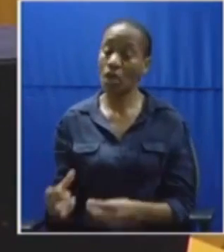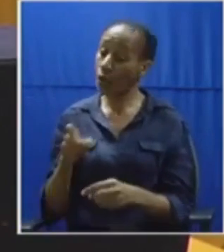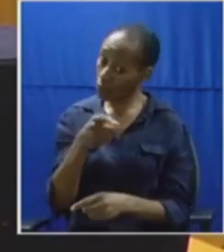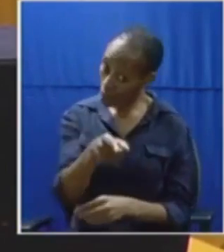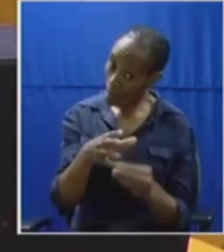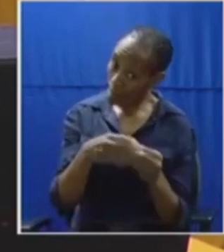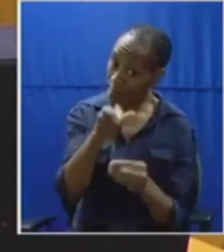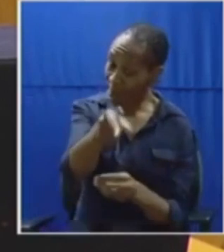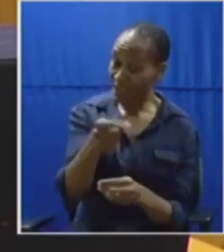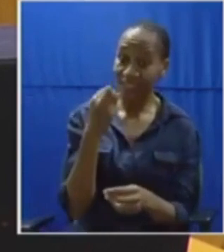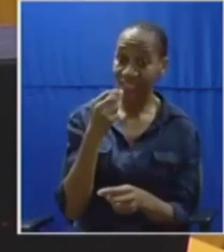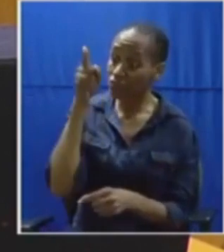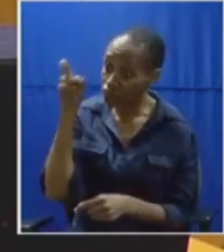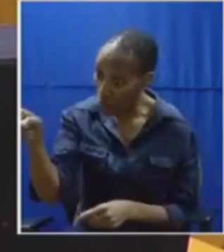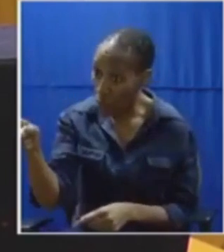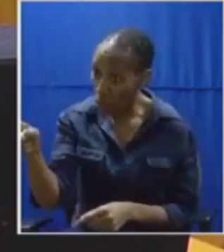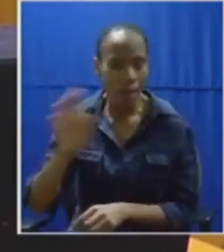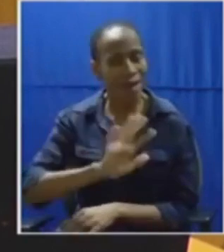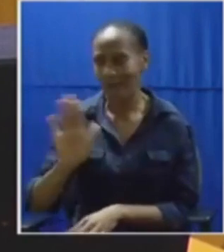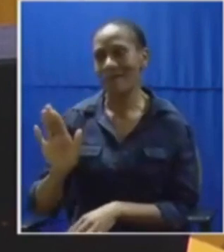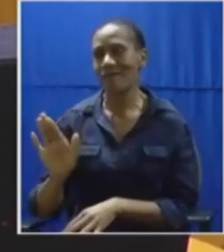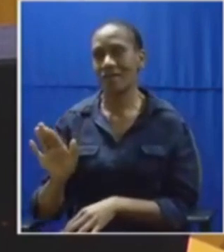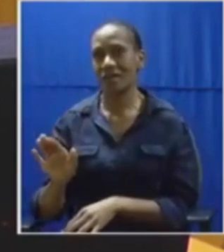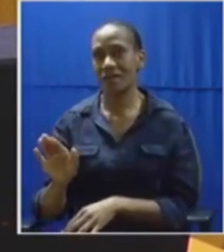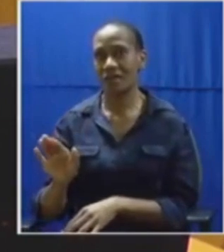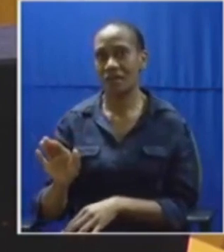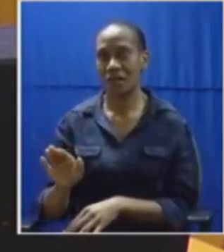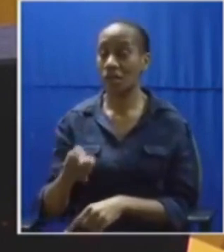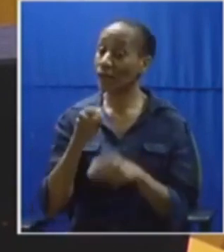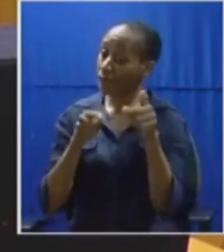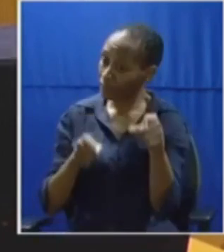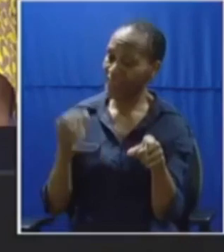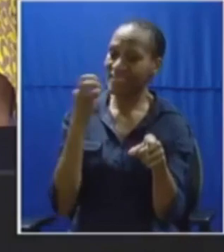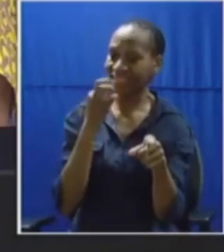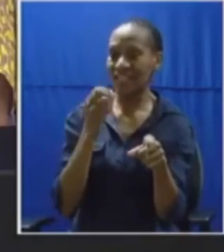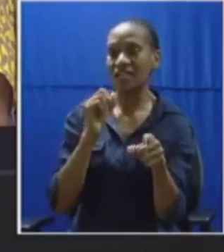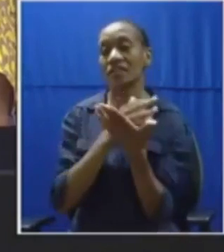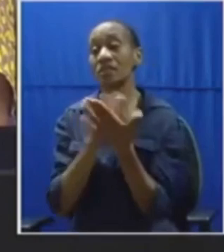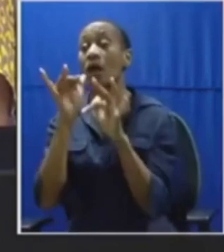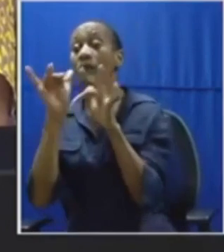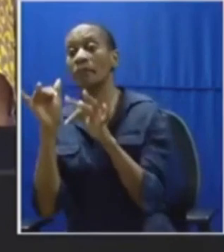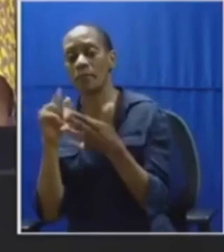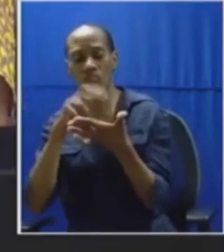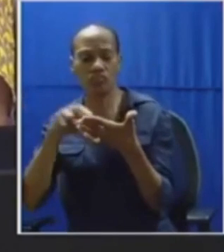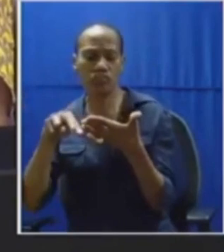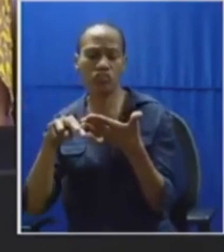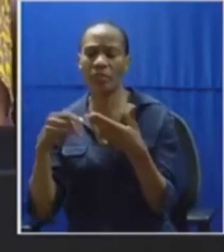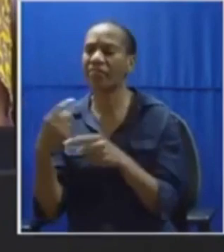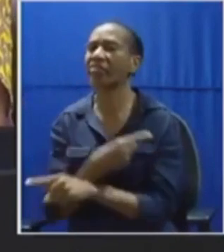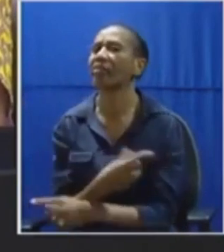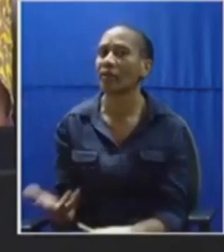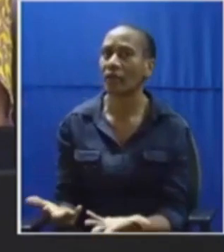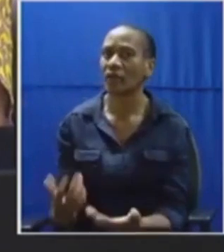say you personally are illiterate he refers to illiteracy the last time i checked the word